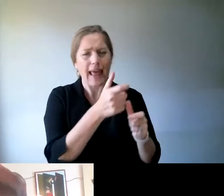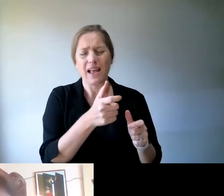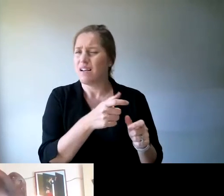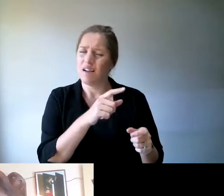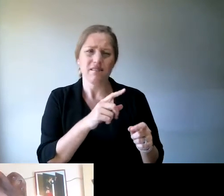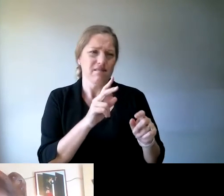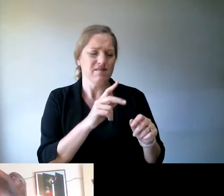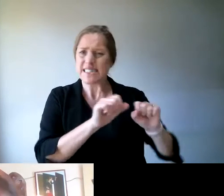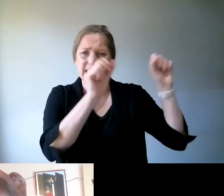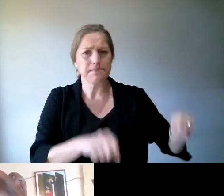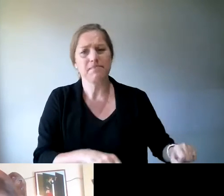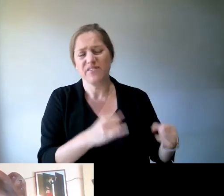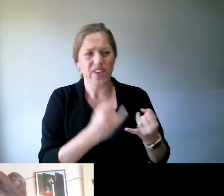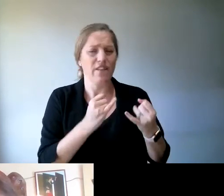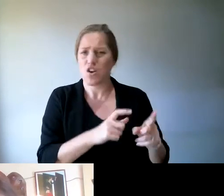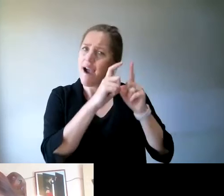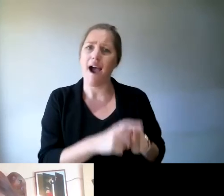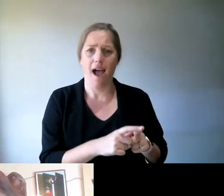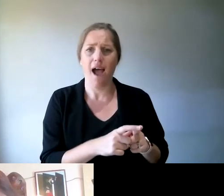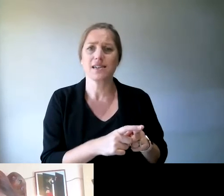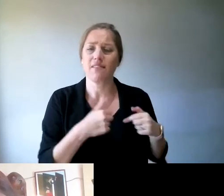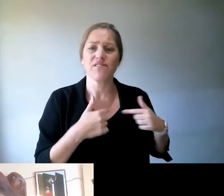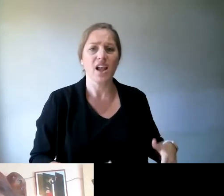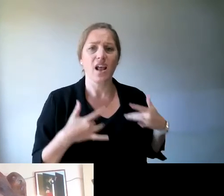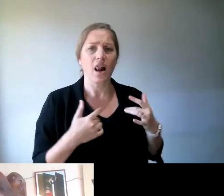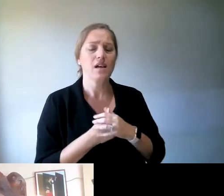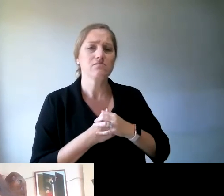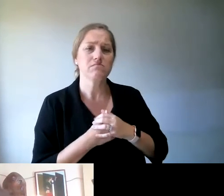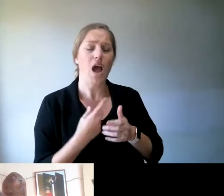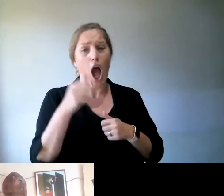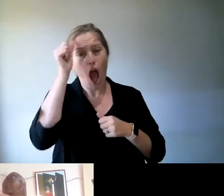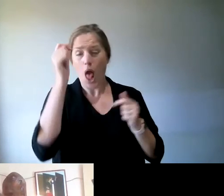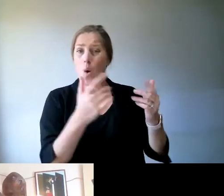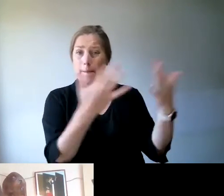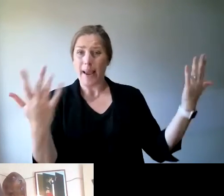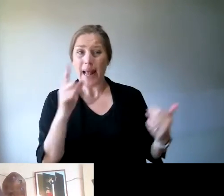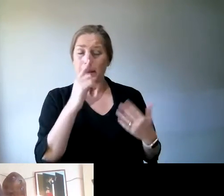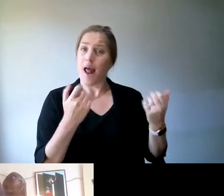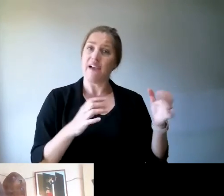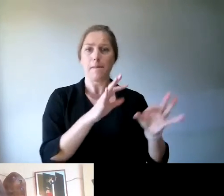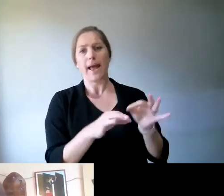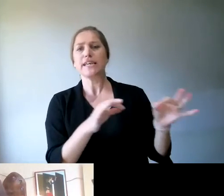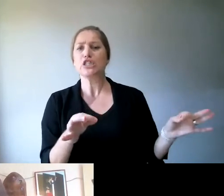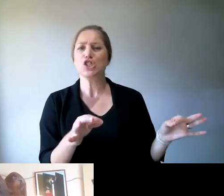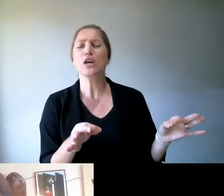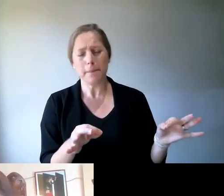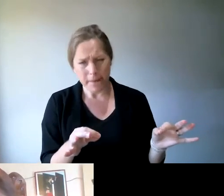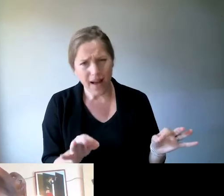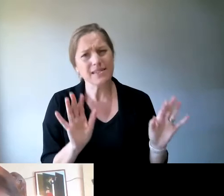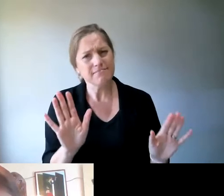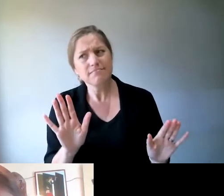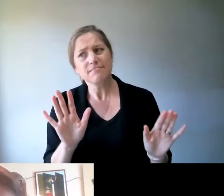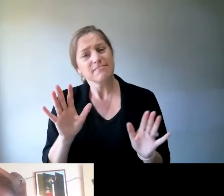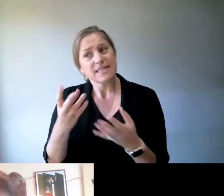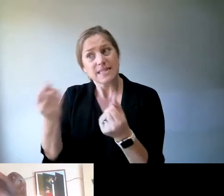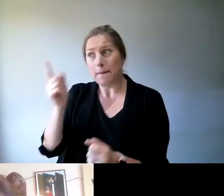at what I can gather. Yeah. So, I know a lot of people have got packages, but they still, you know, there's a lot of people within DIS